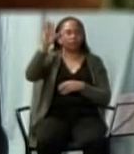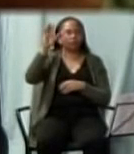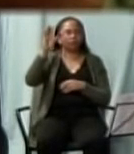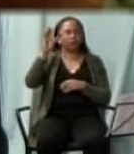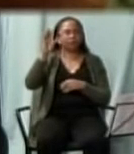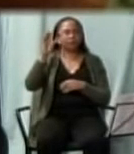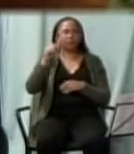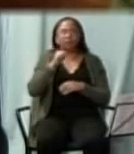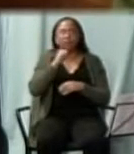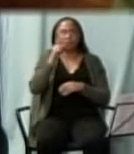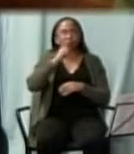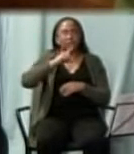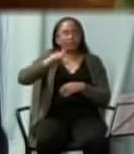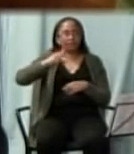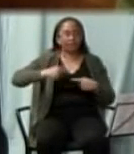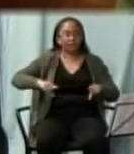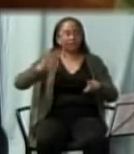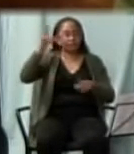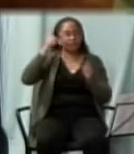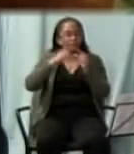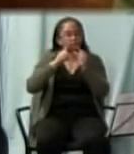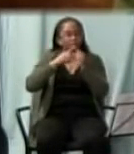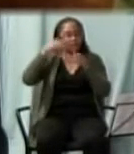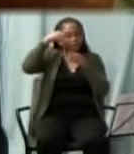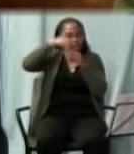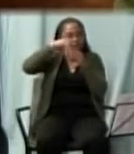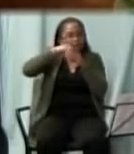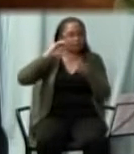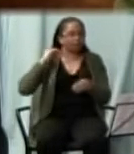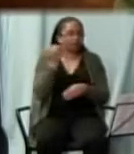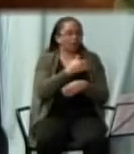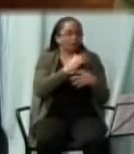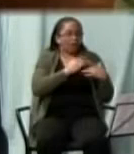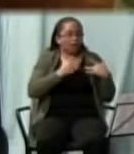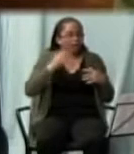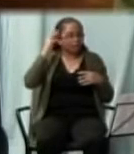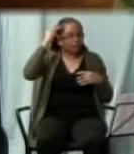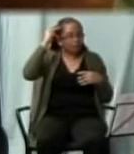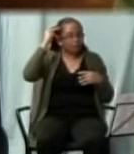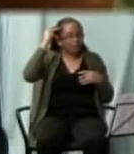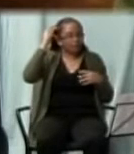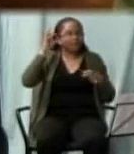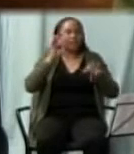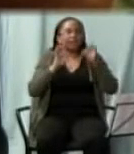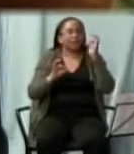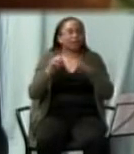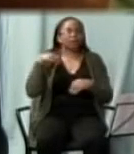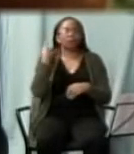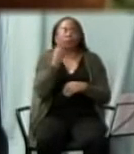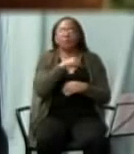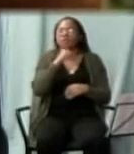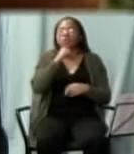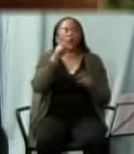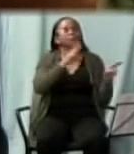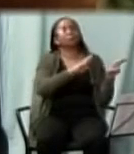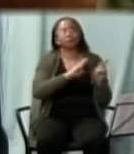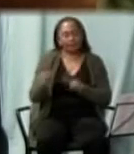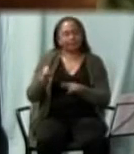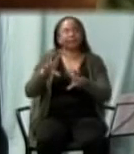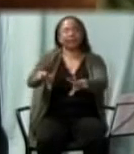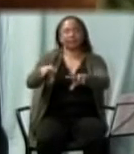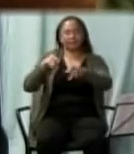our minds and hearts if we are not ready to receive his word.